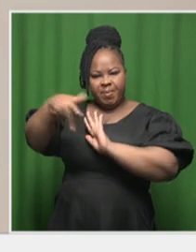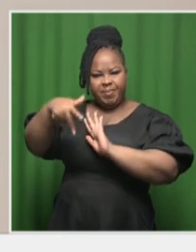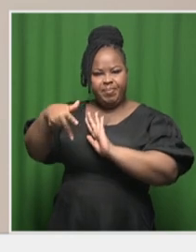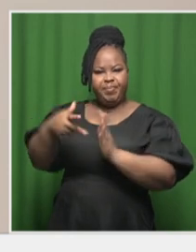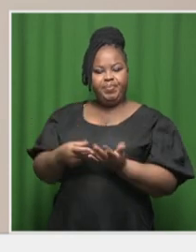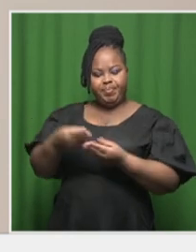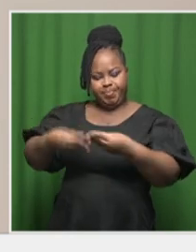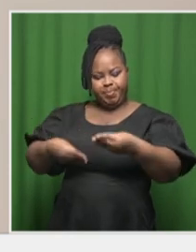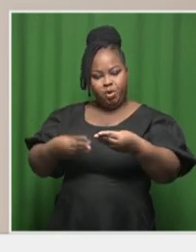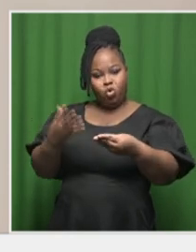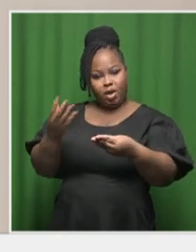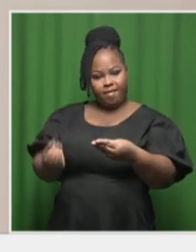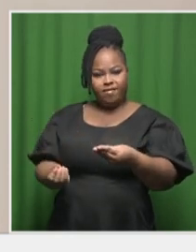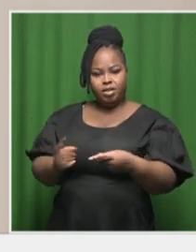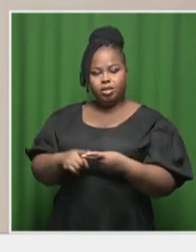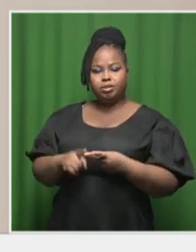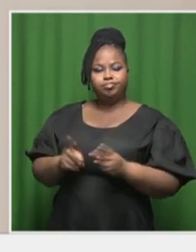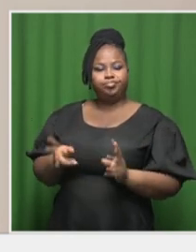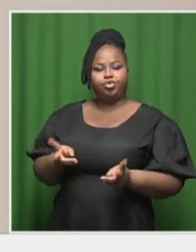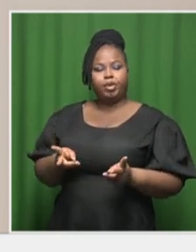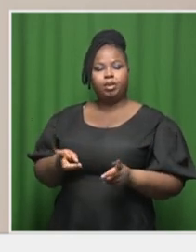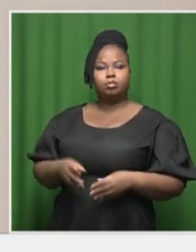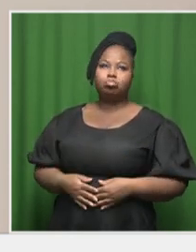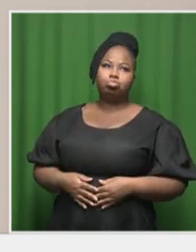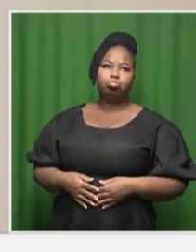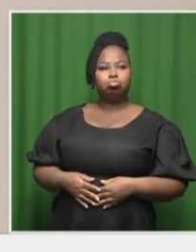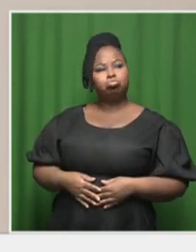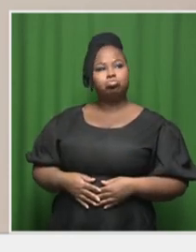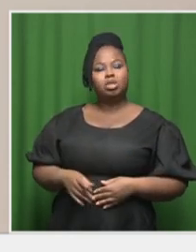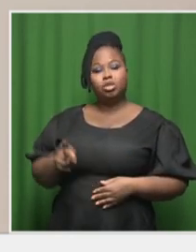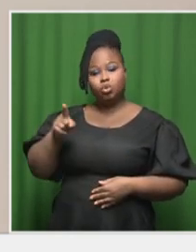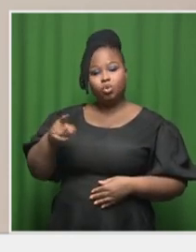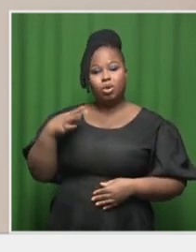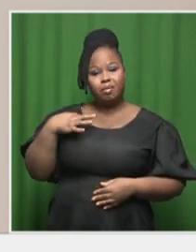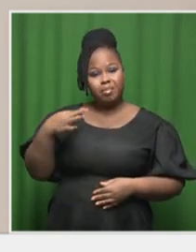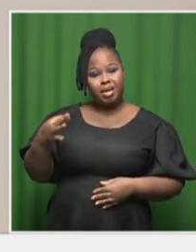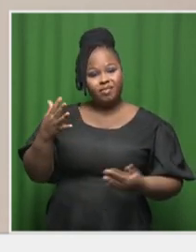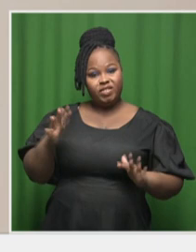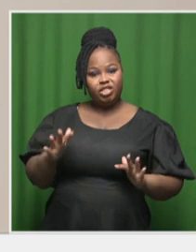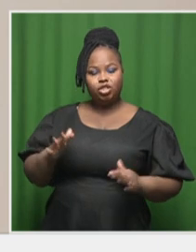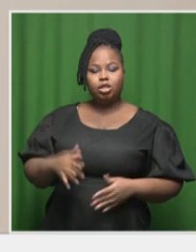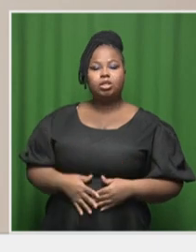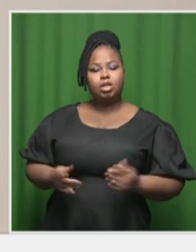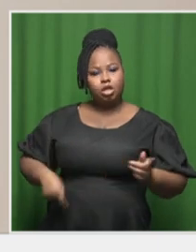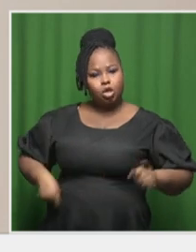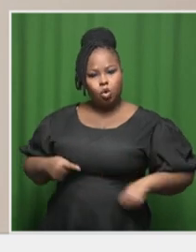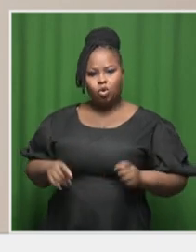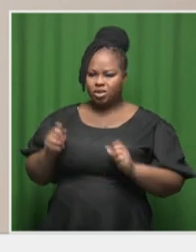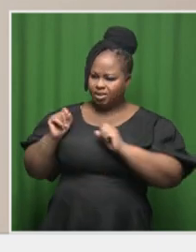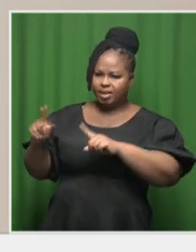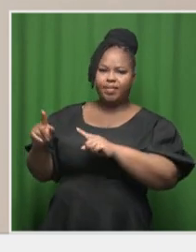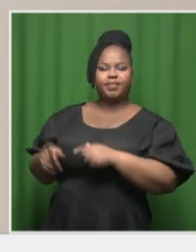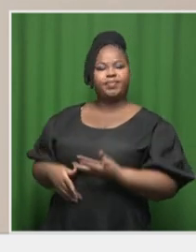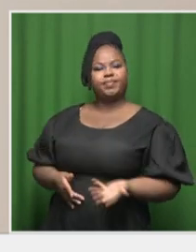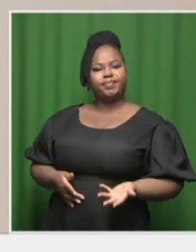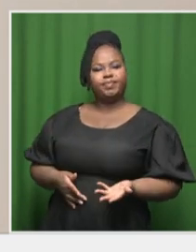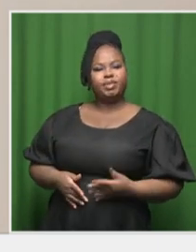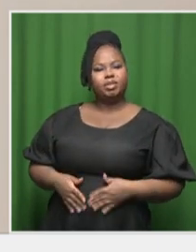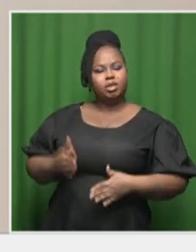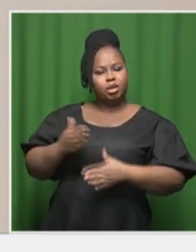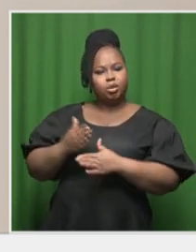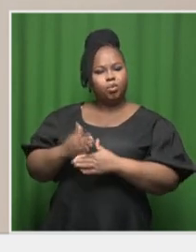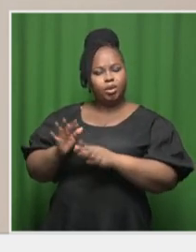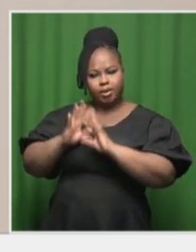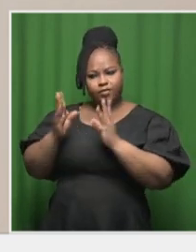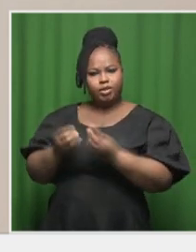So, that normal cost of business, if you have applied, you'd incur those costs. And you do all the work that is